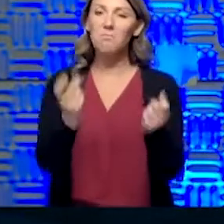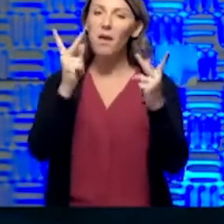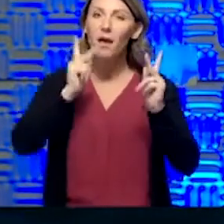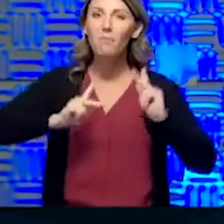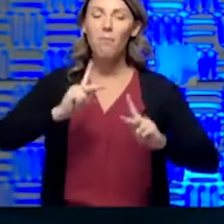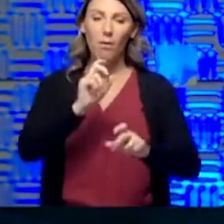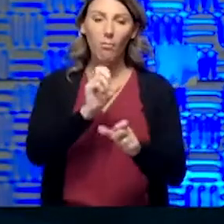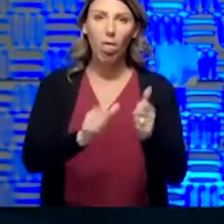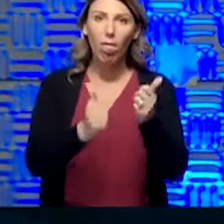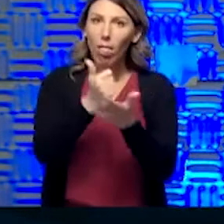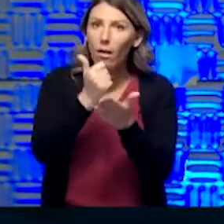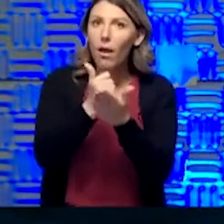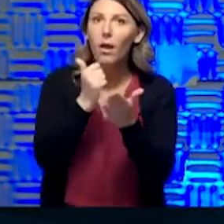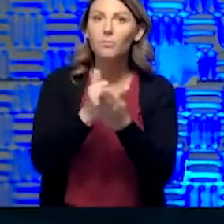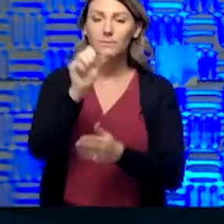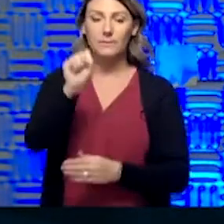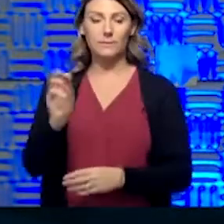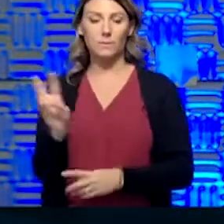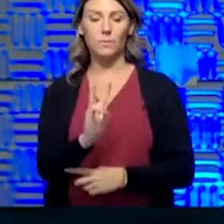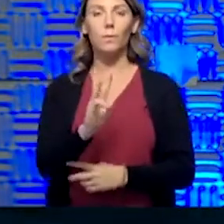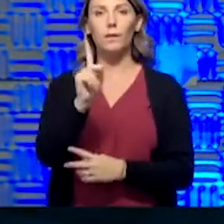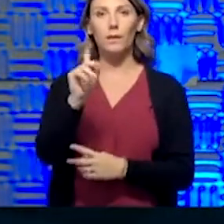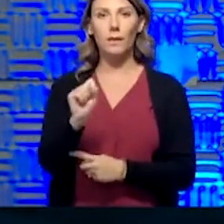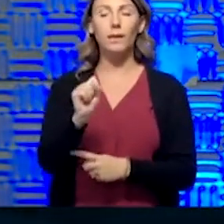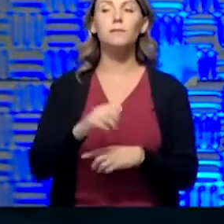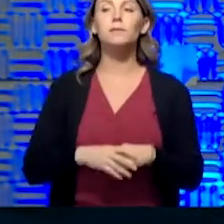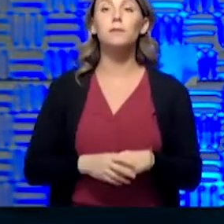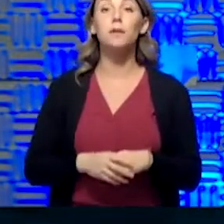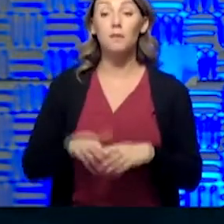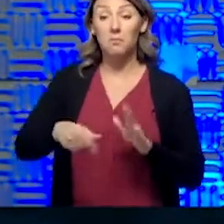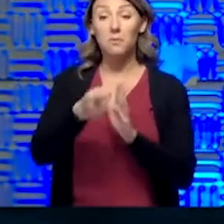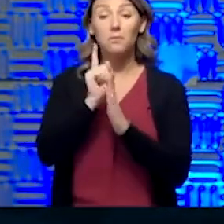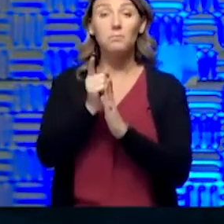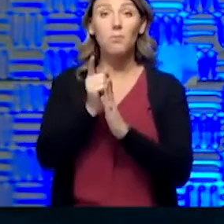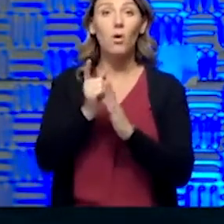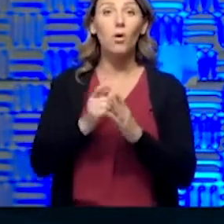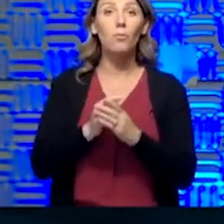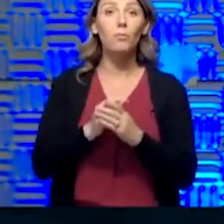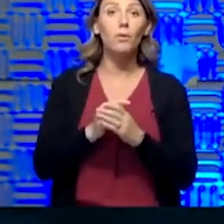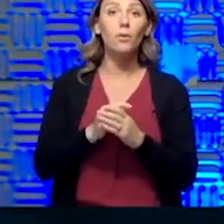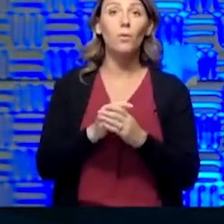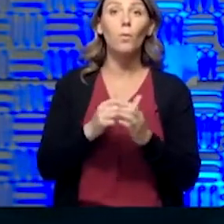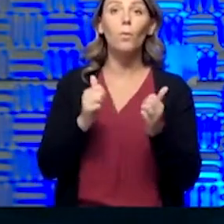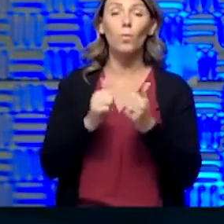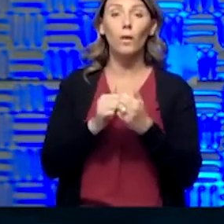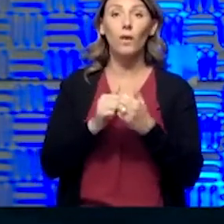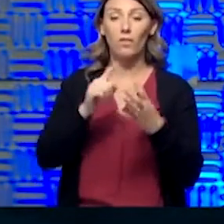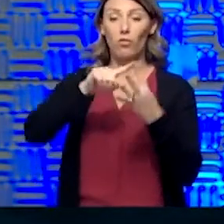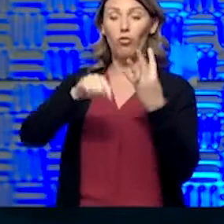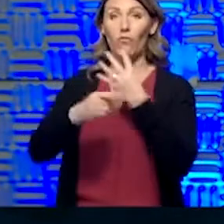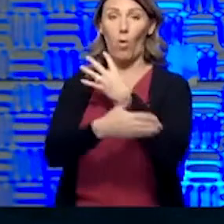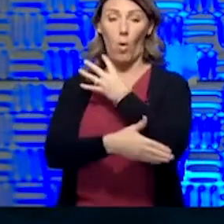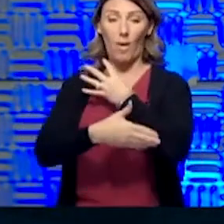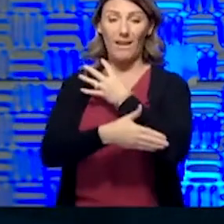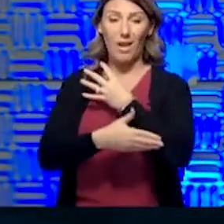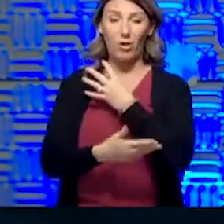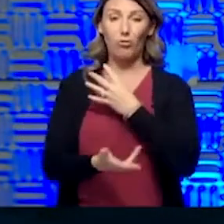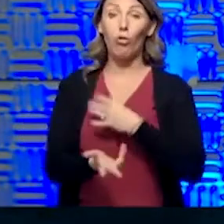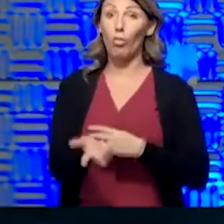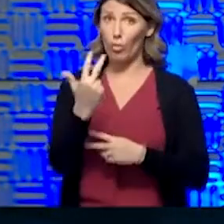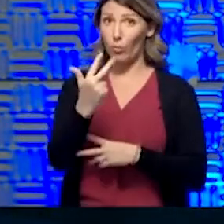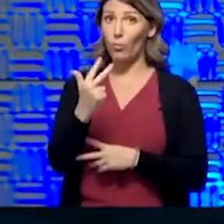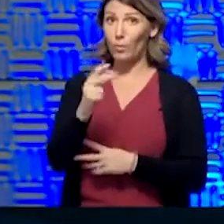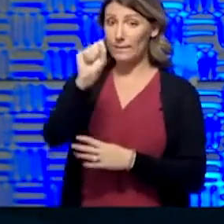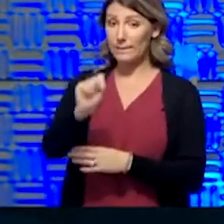in southwest Kansas. As of just this moment, in the four counties, three of which are in southwest Kansas,